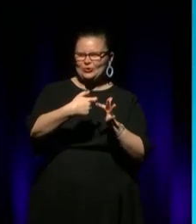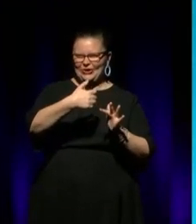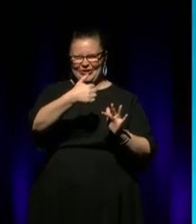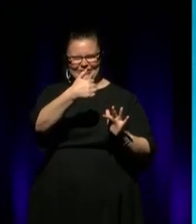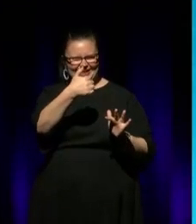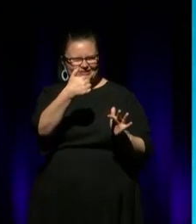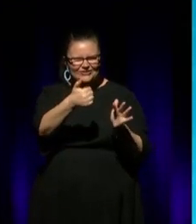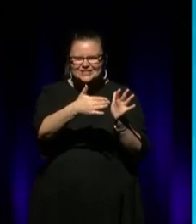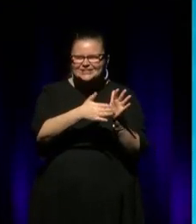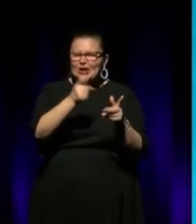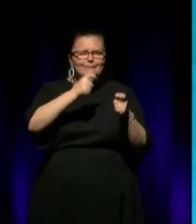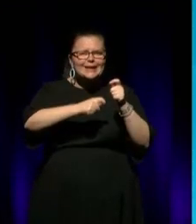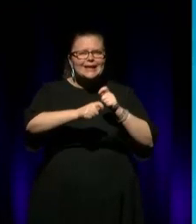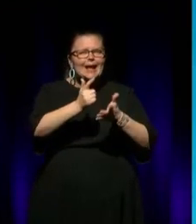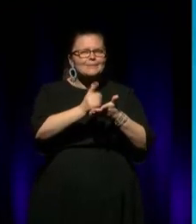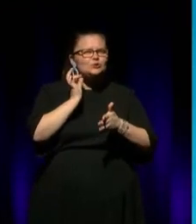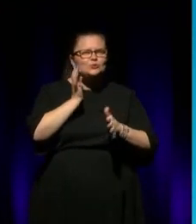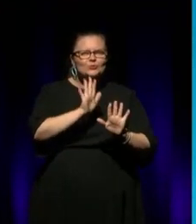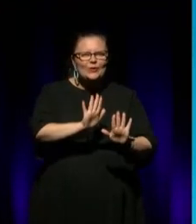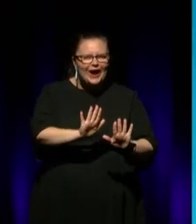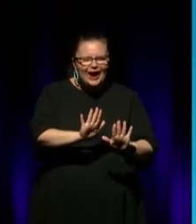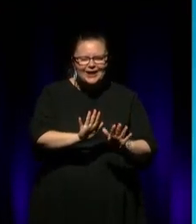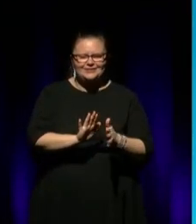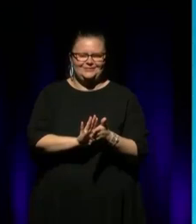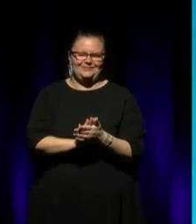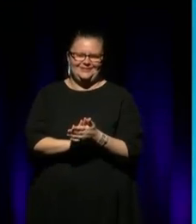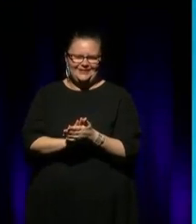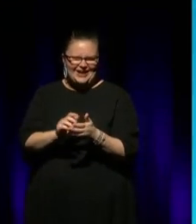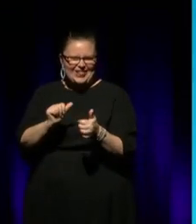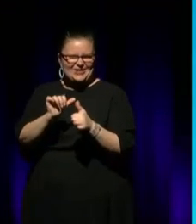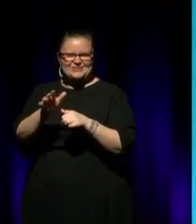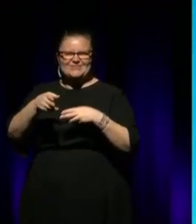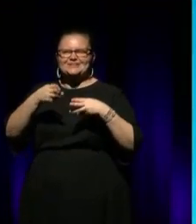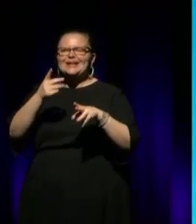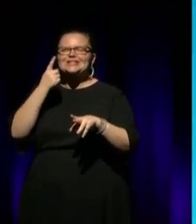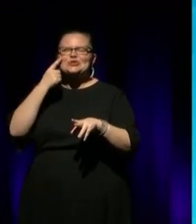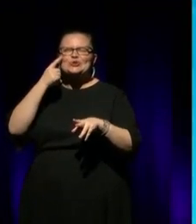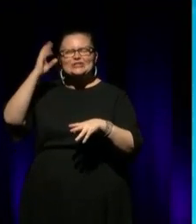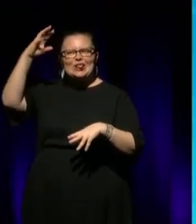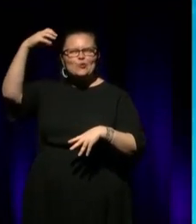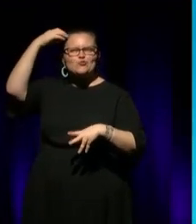white. No. I said, we're going to the best place there to see the royal family, Lord.